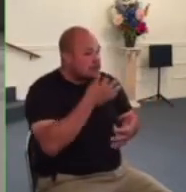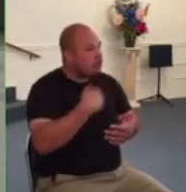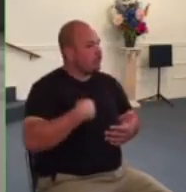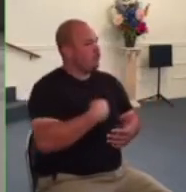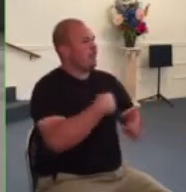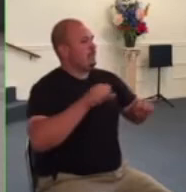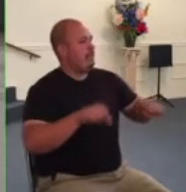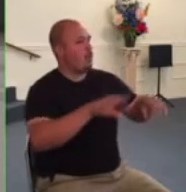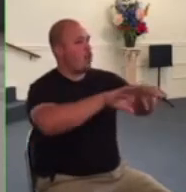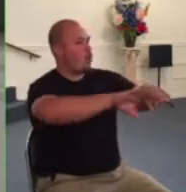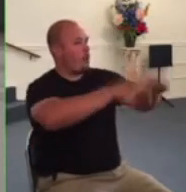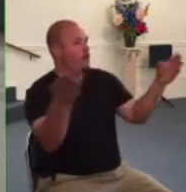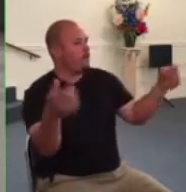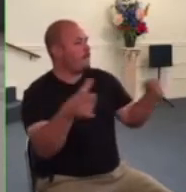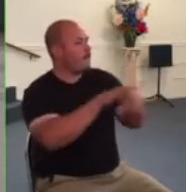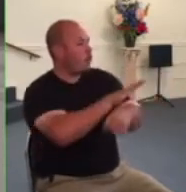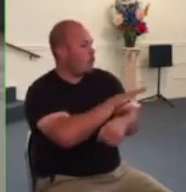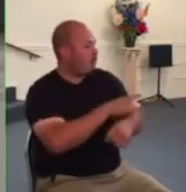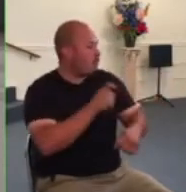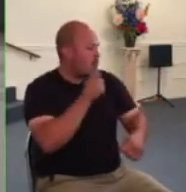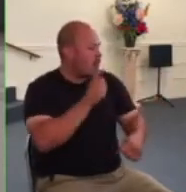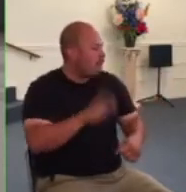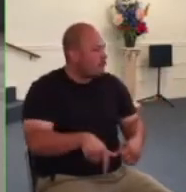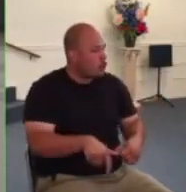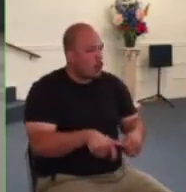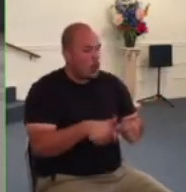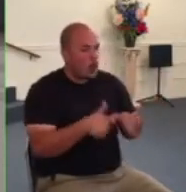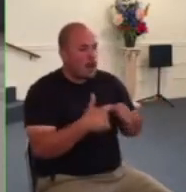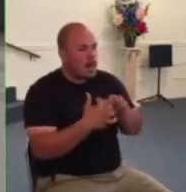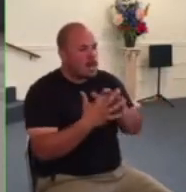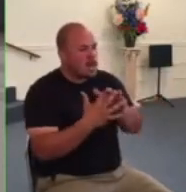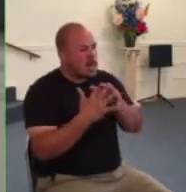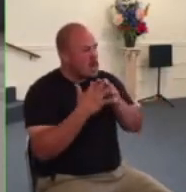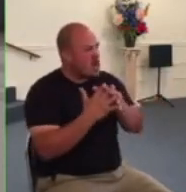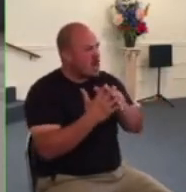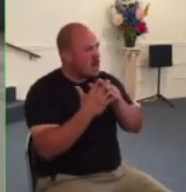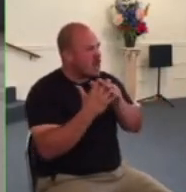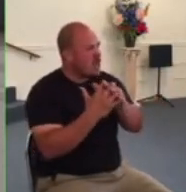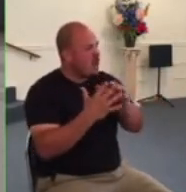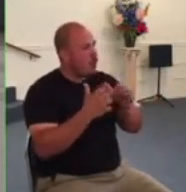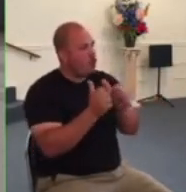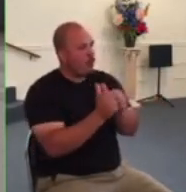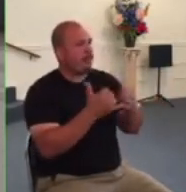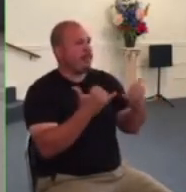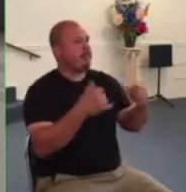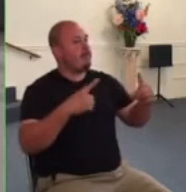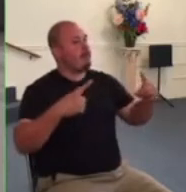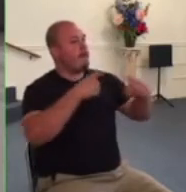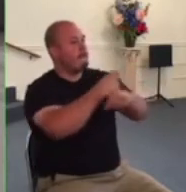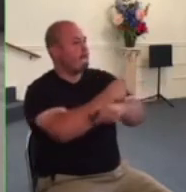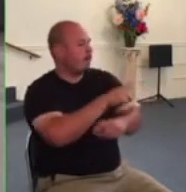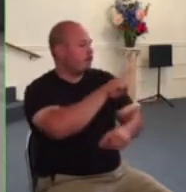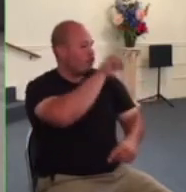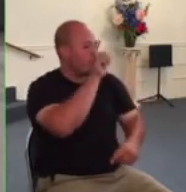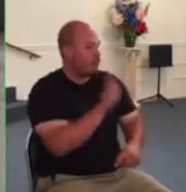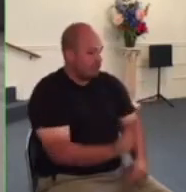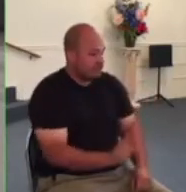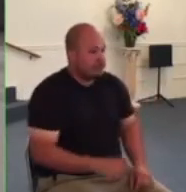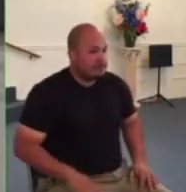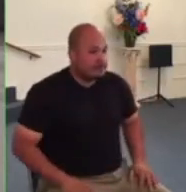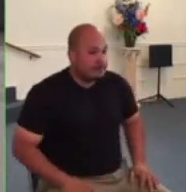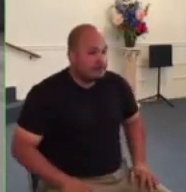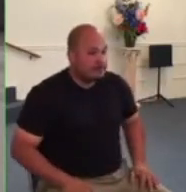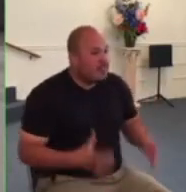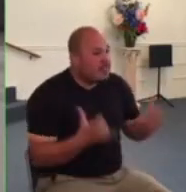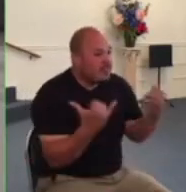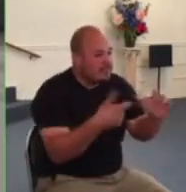to grapple with these complex questions anymore and so these are the principles we've been weighing and